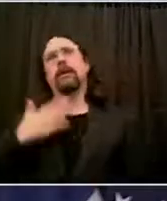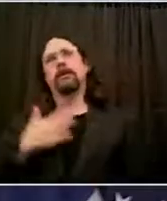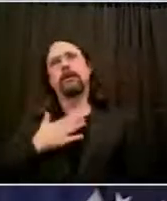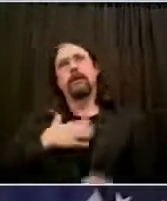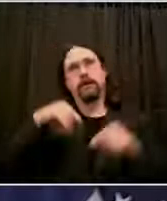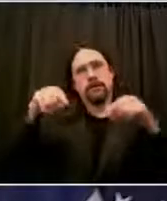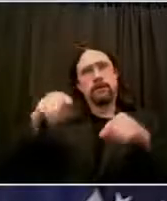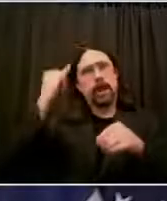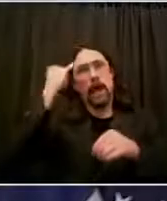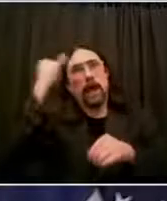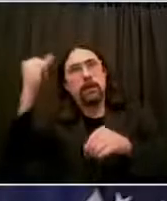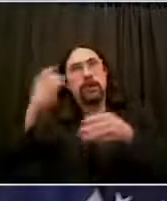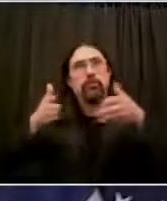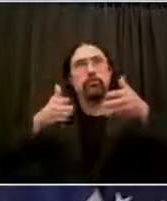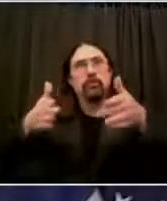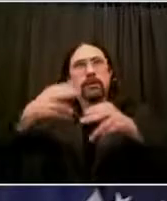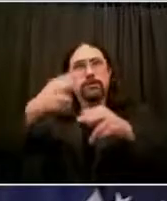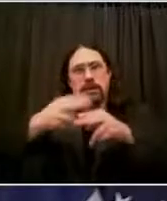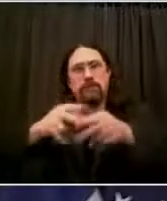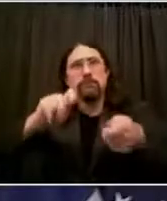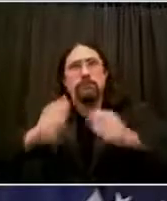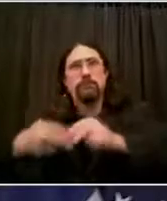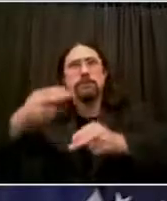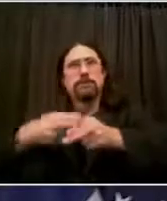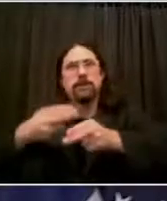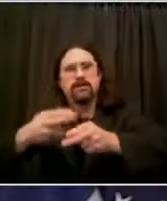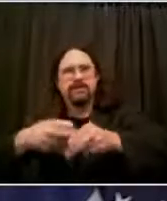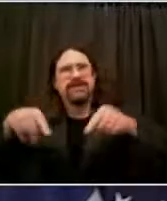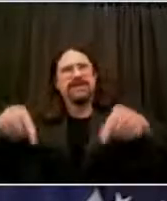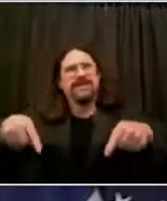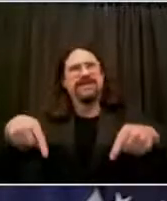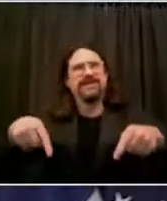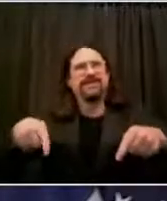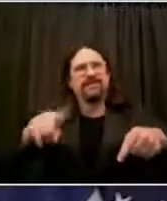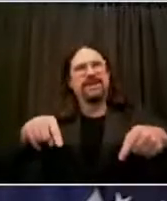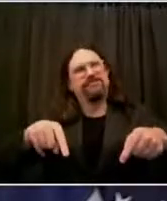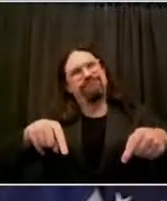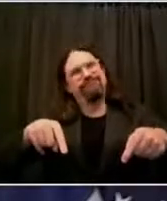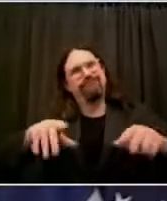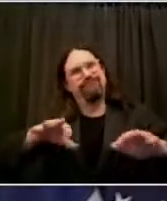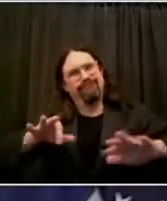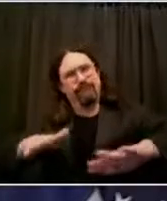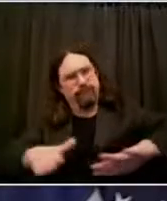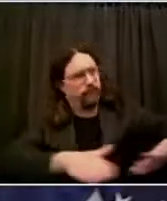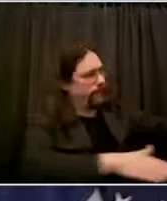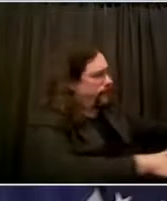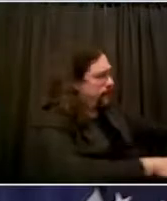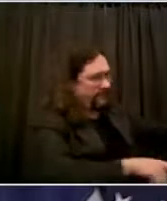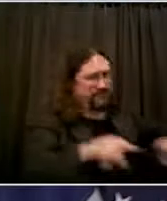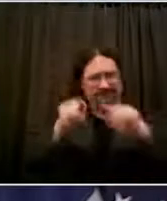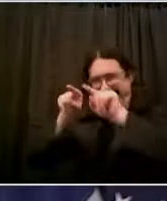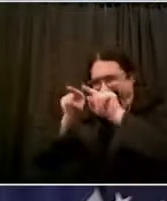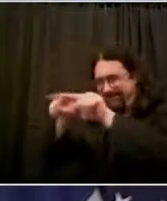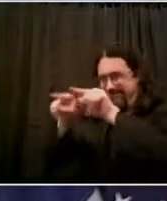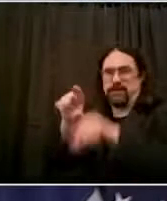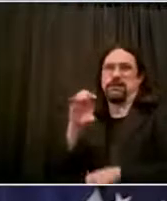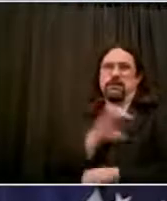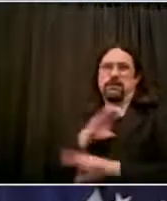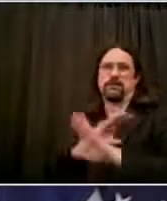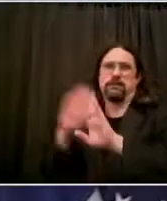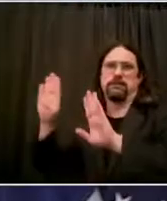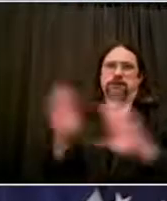grateful again for the conversations that we're having. I'm looking forward to those conversations turning into action.